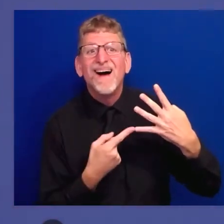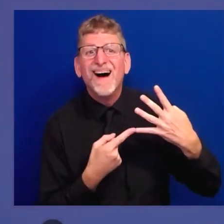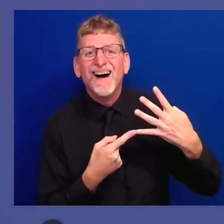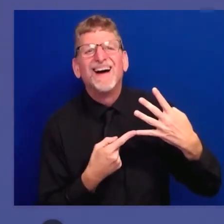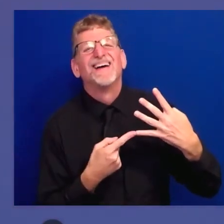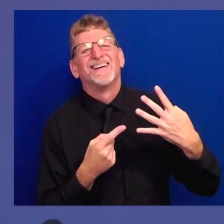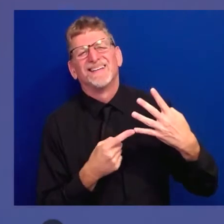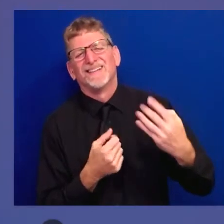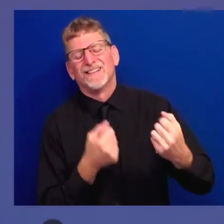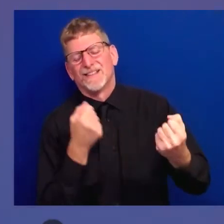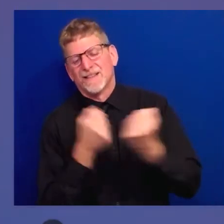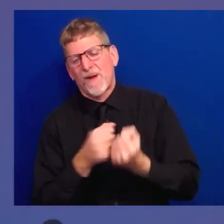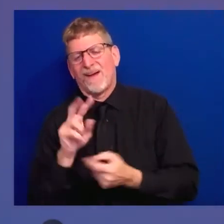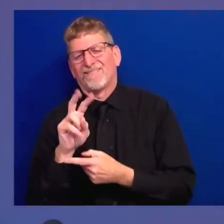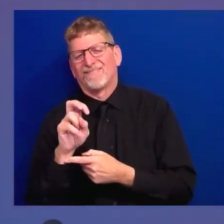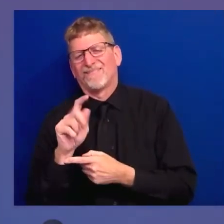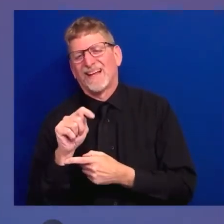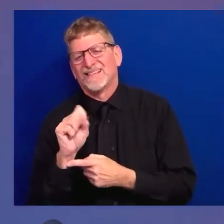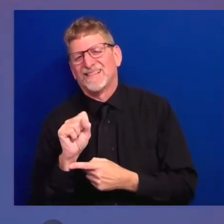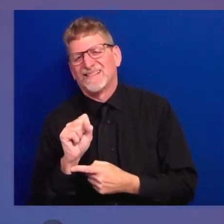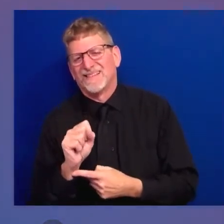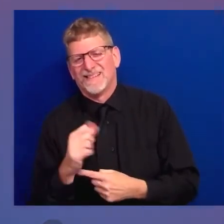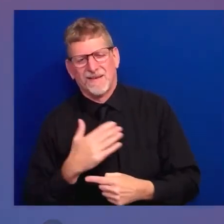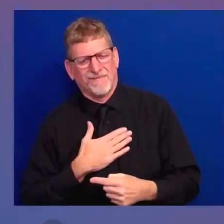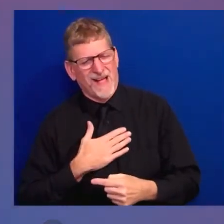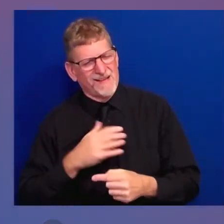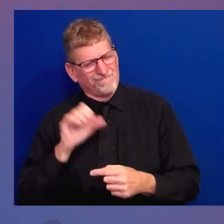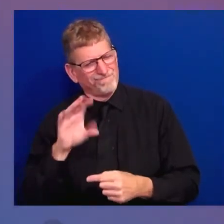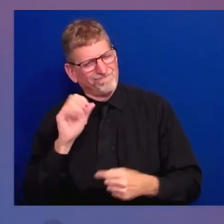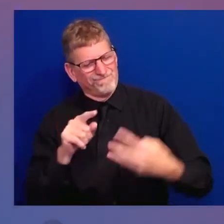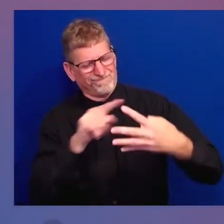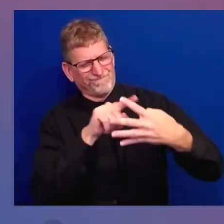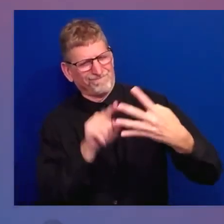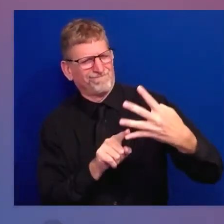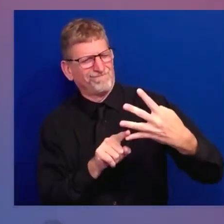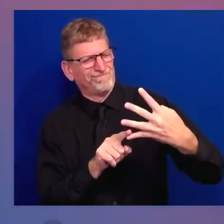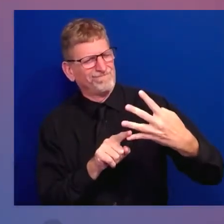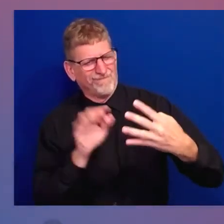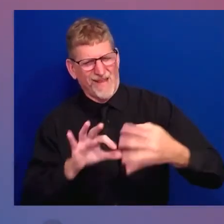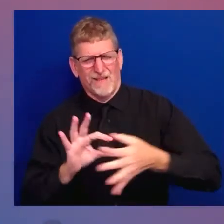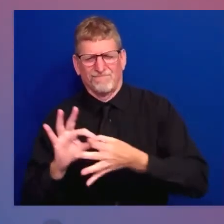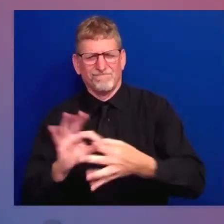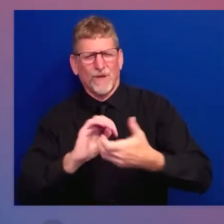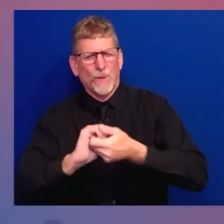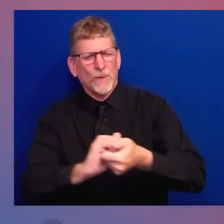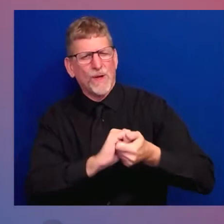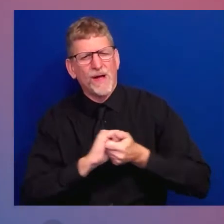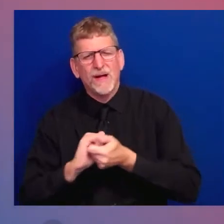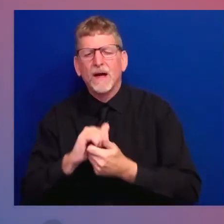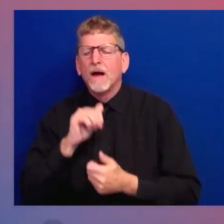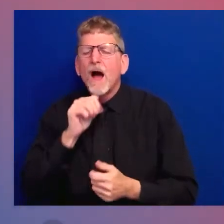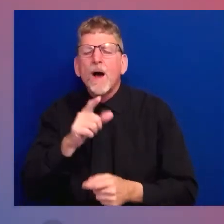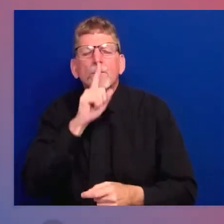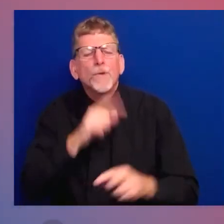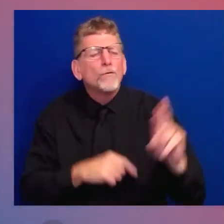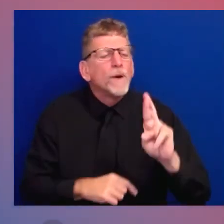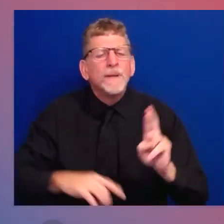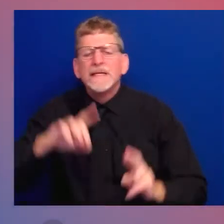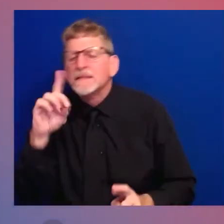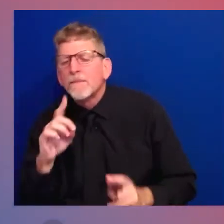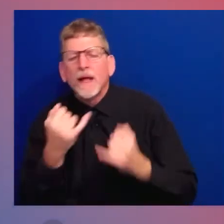solitary state. Issues that go beyond partisan politics, because they're about people, about people, our neighbors.